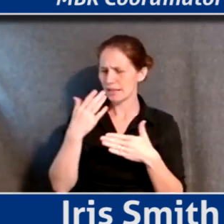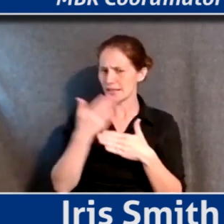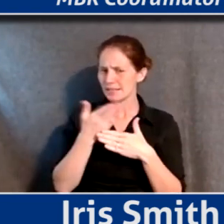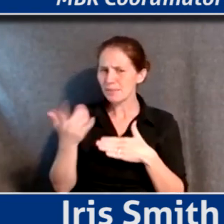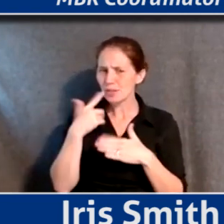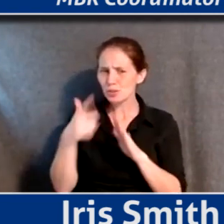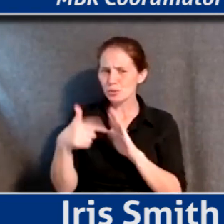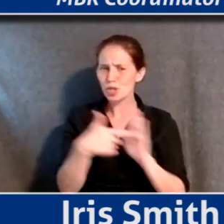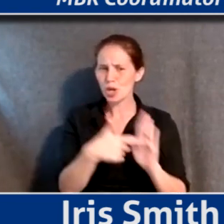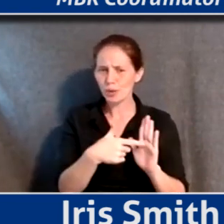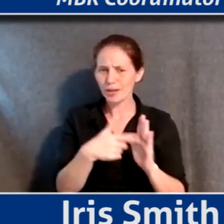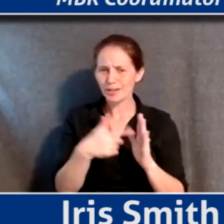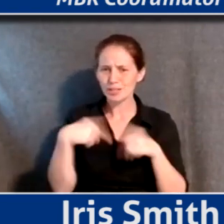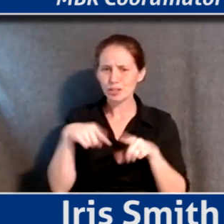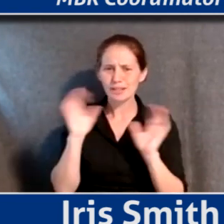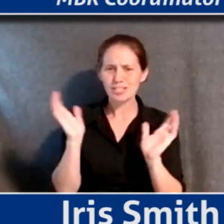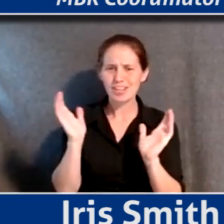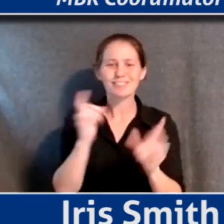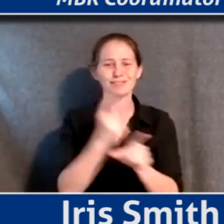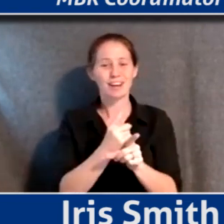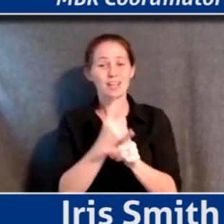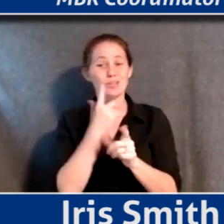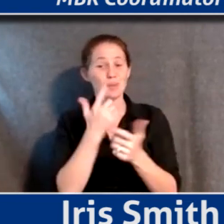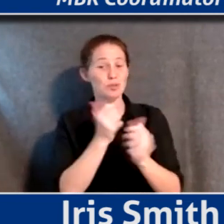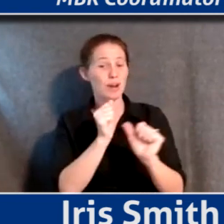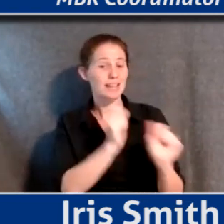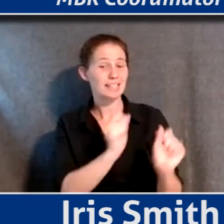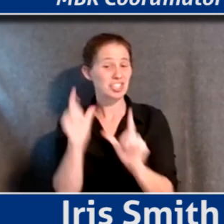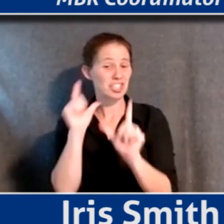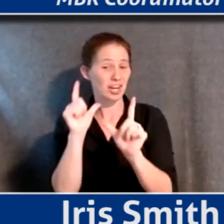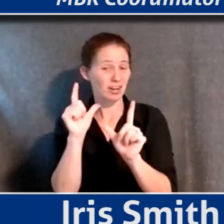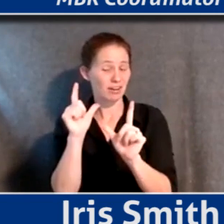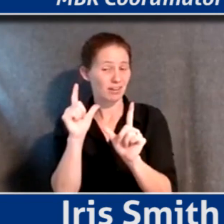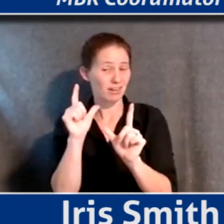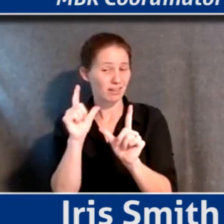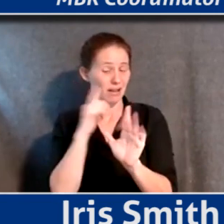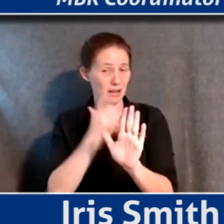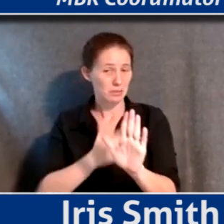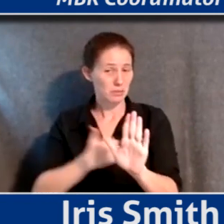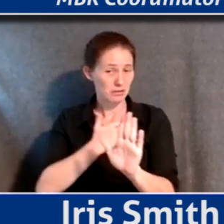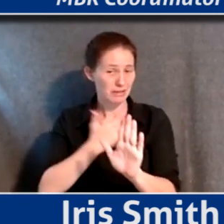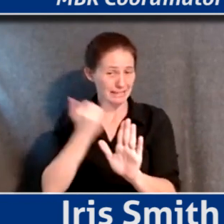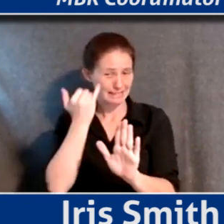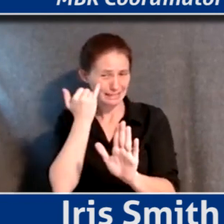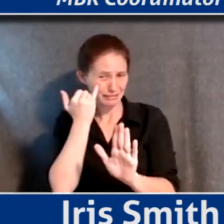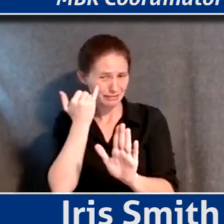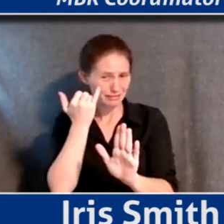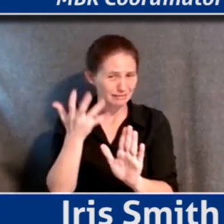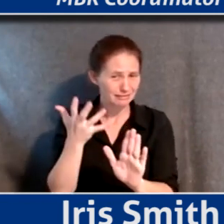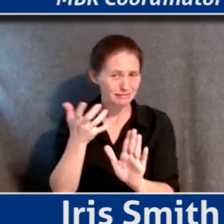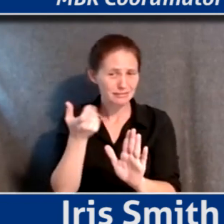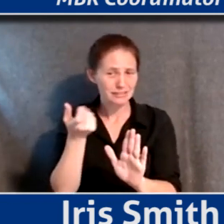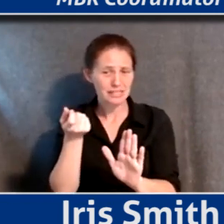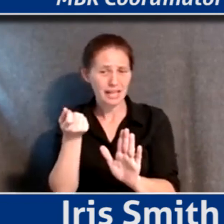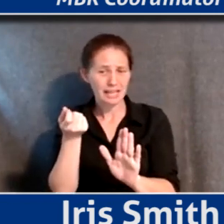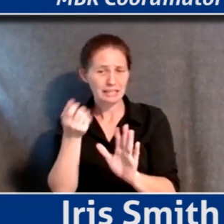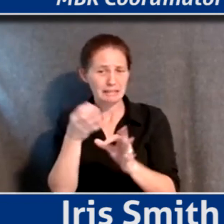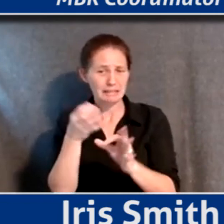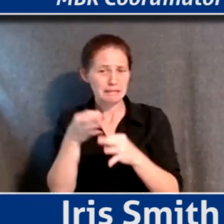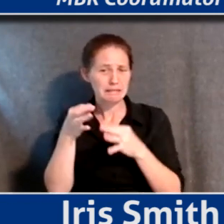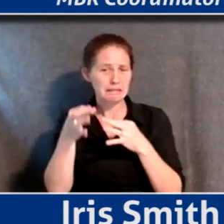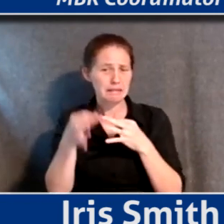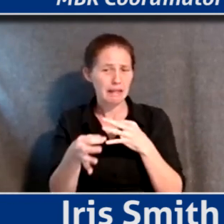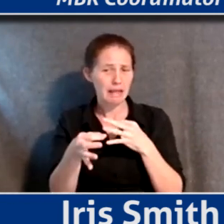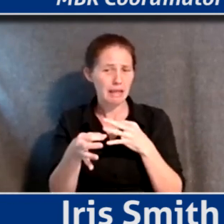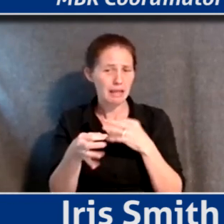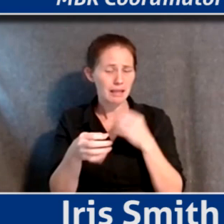us while we chat. Sure. So I'm going to try to share my screen. I apologize if there's, a slight delay in time